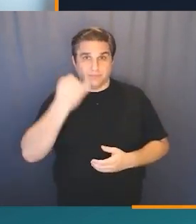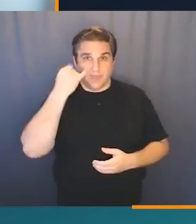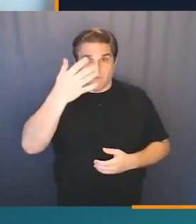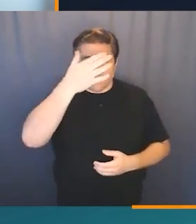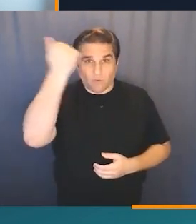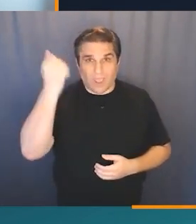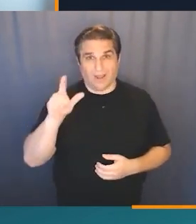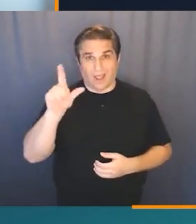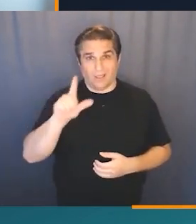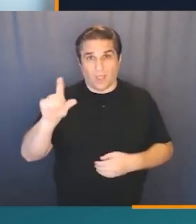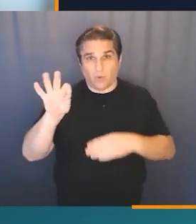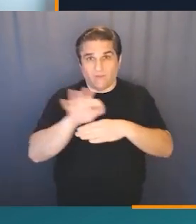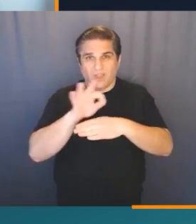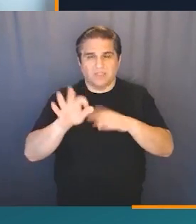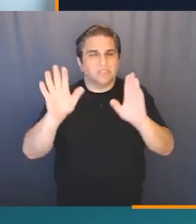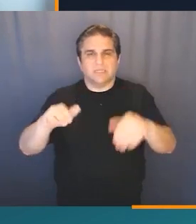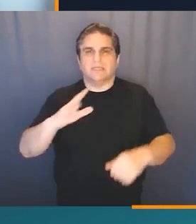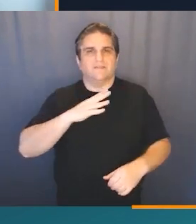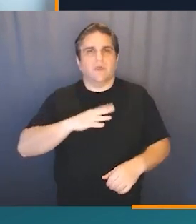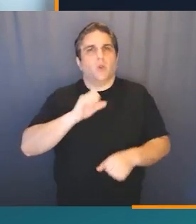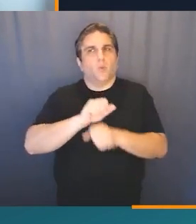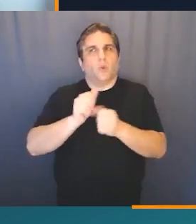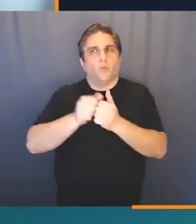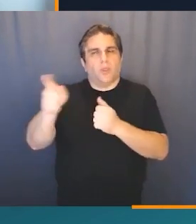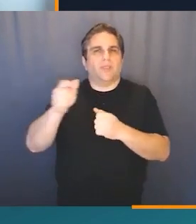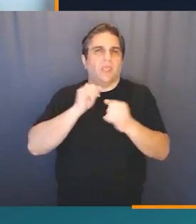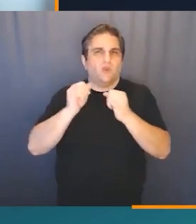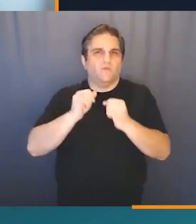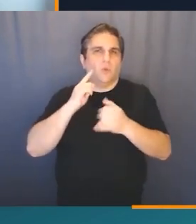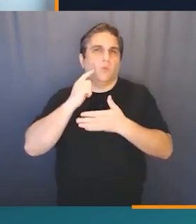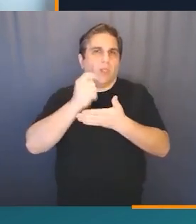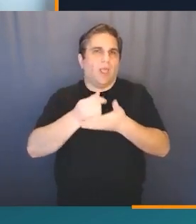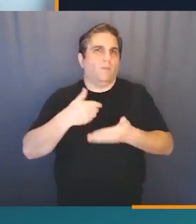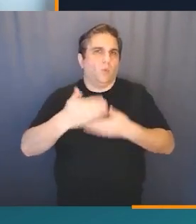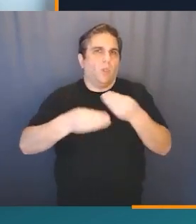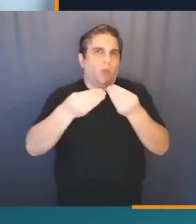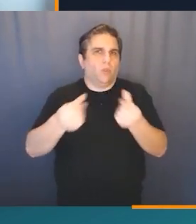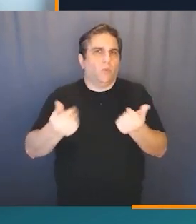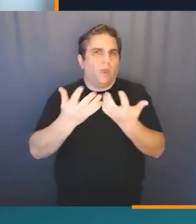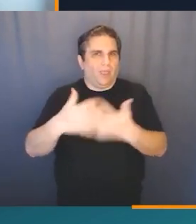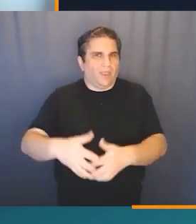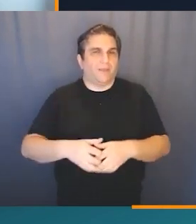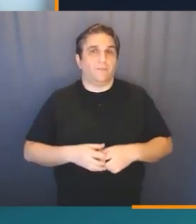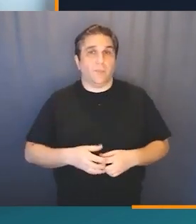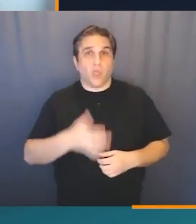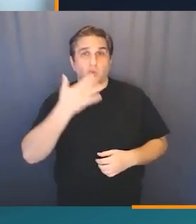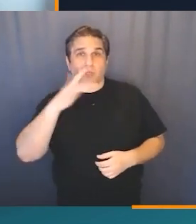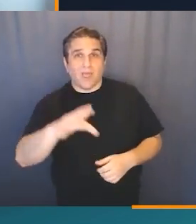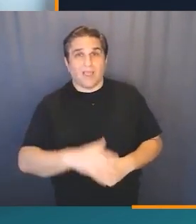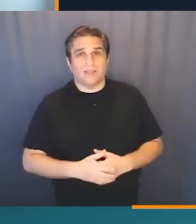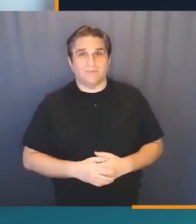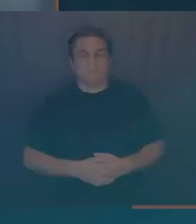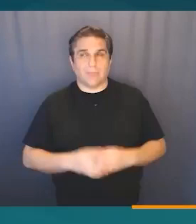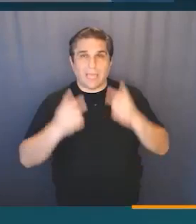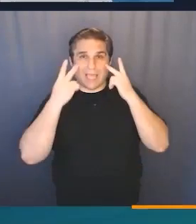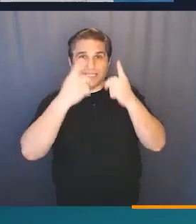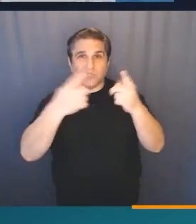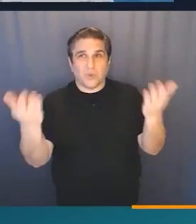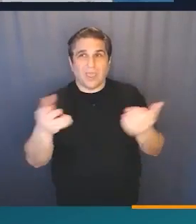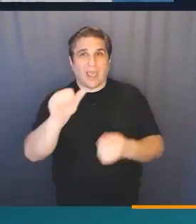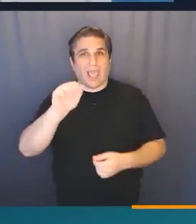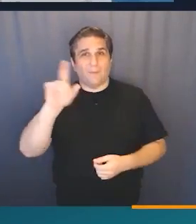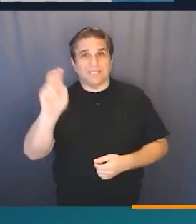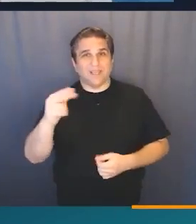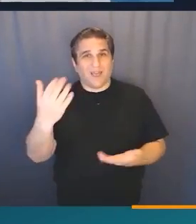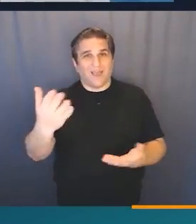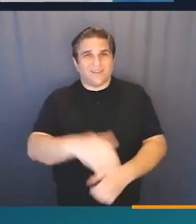If you forget a library function, don't worry, you can always work with your interviewer and they'll help you along the way. And good luck! See